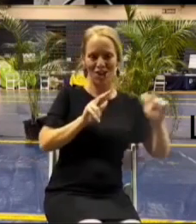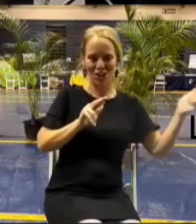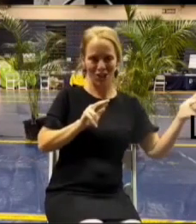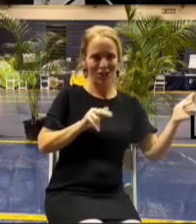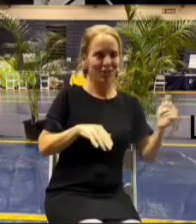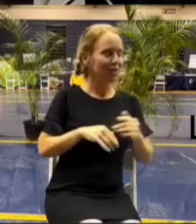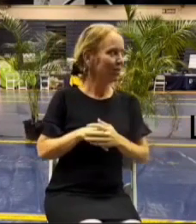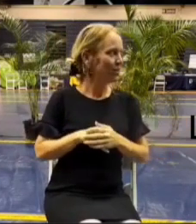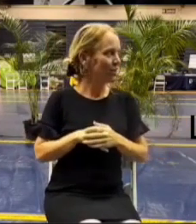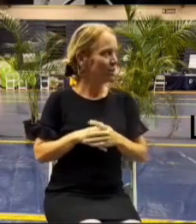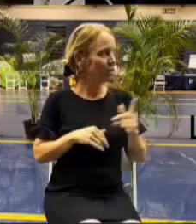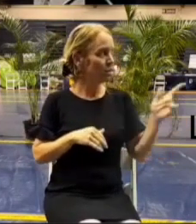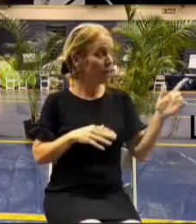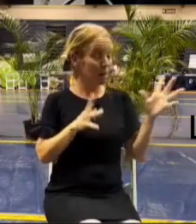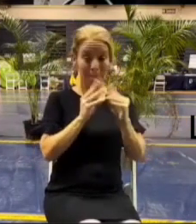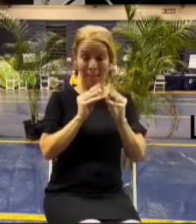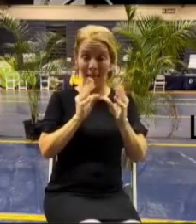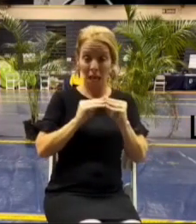meeting fatigue